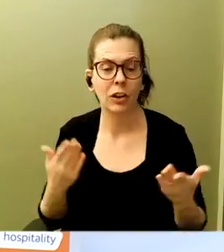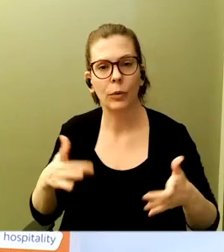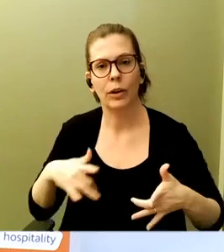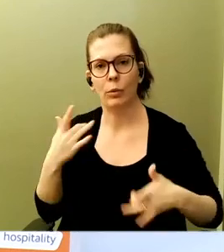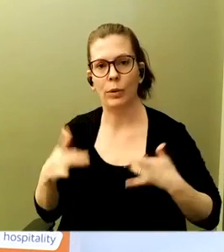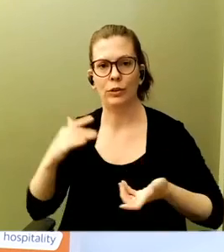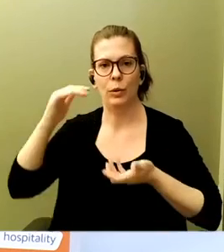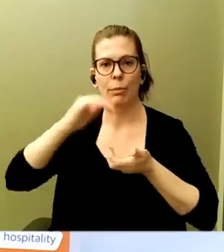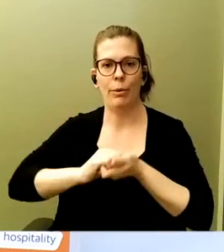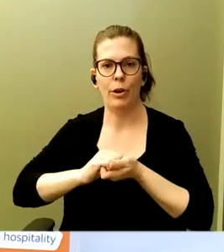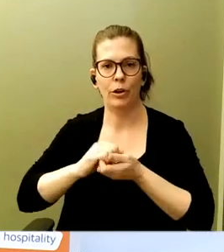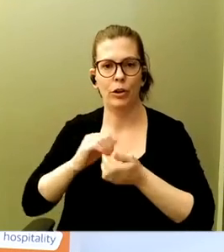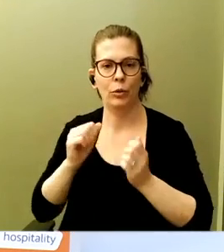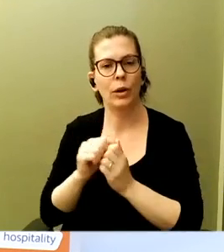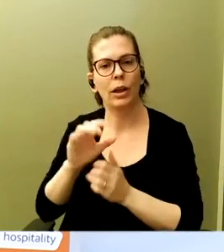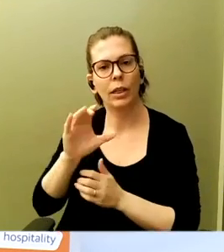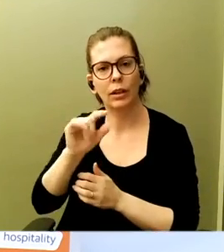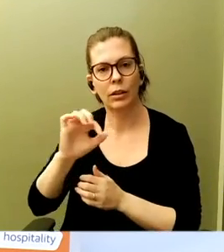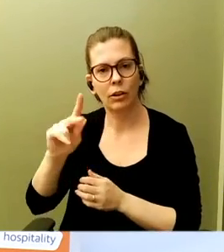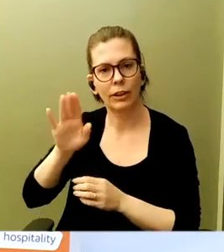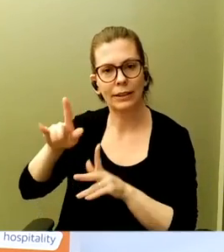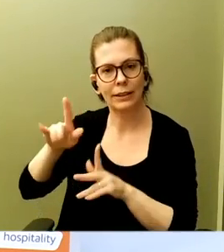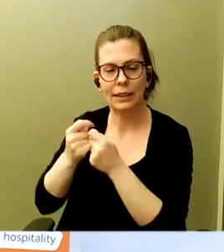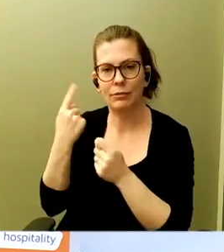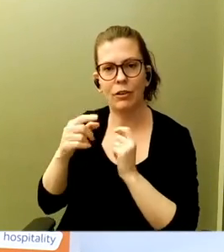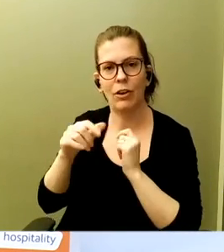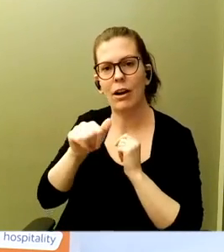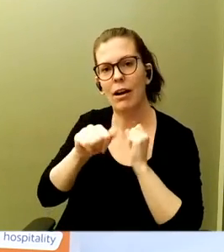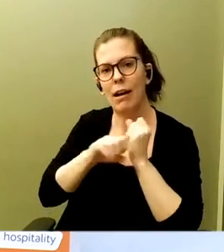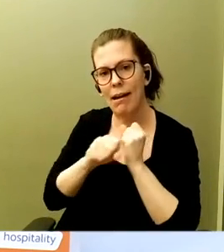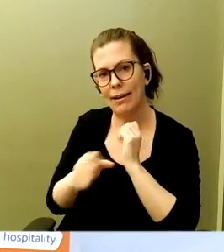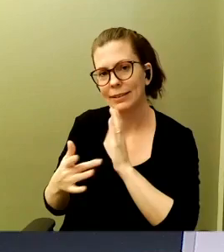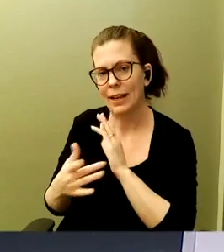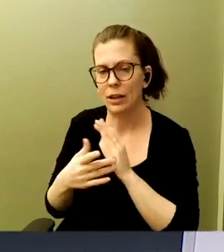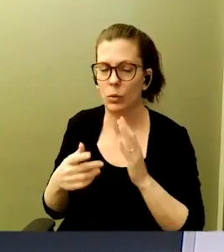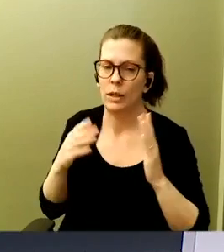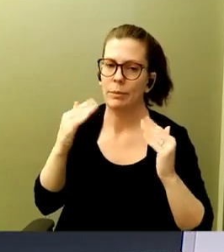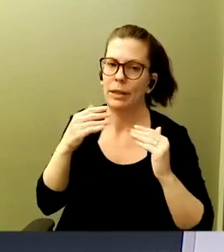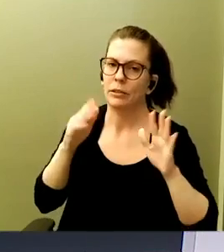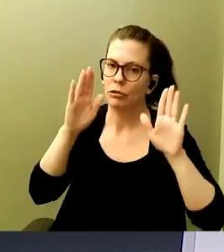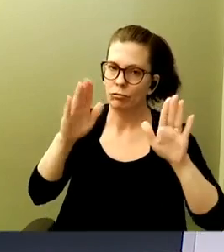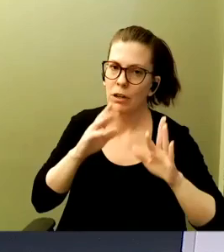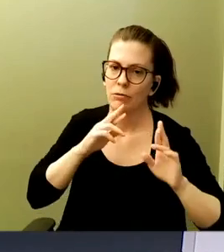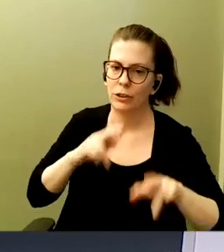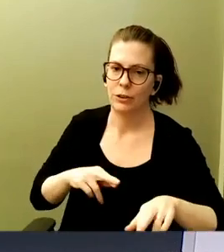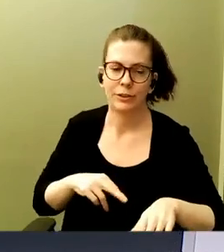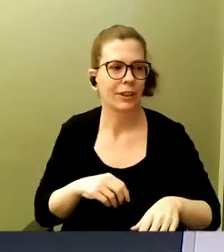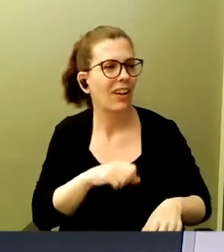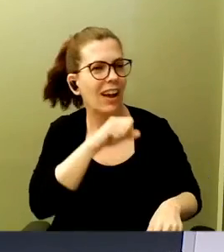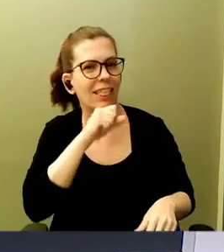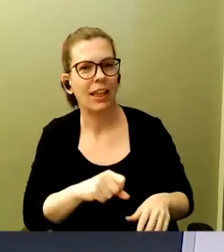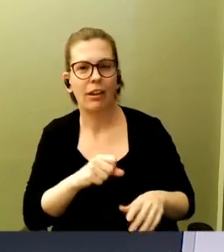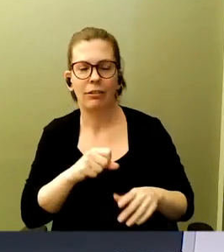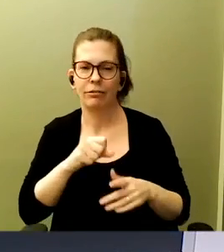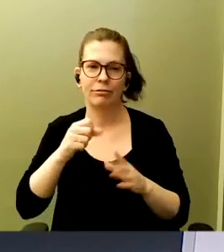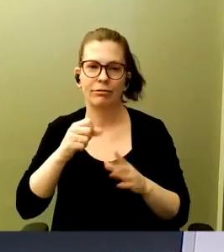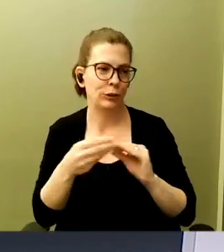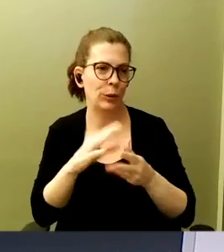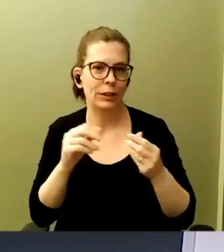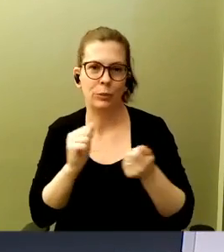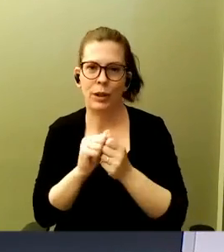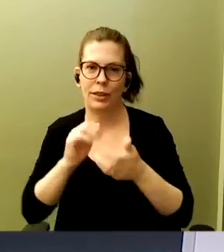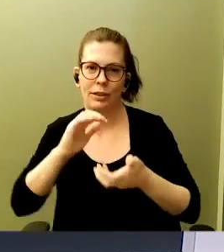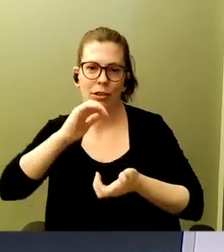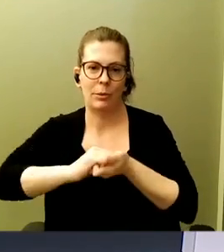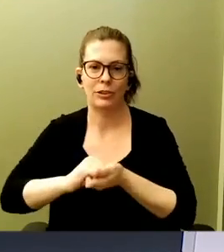Clark and team for ad tech. And we expect to see great results down the road. Awesome. I love stories of close collaboration like that. That's fantastic. Thank you, Bill,